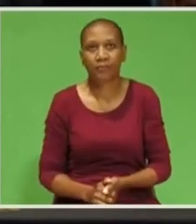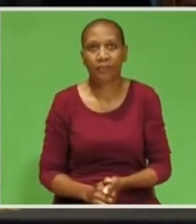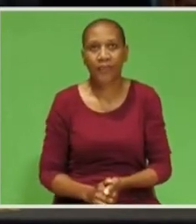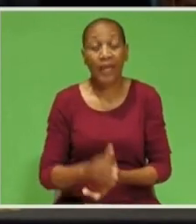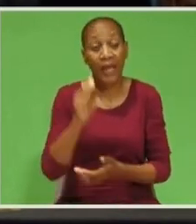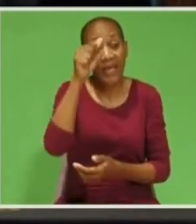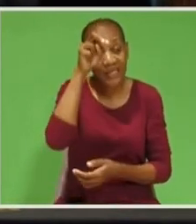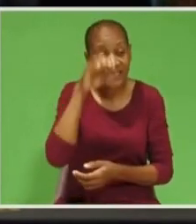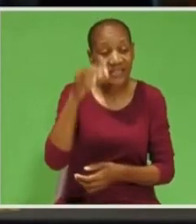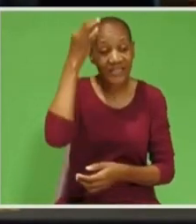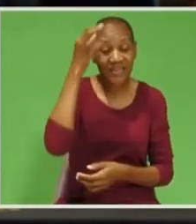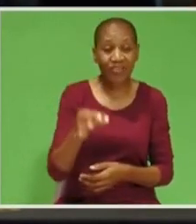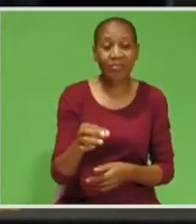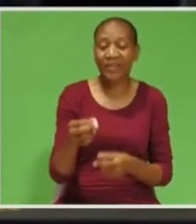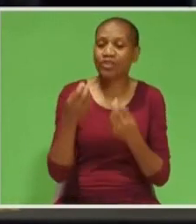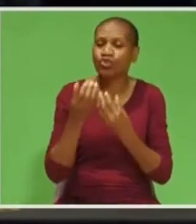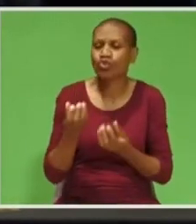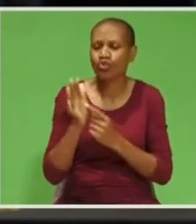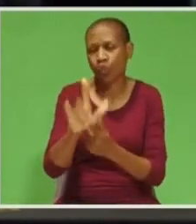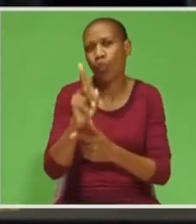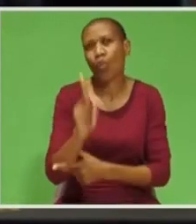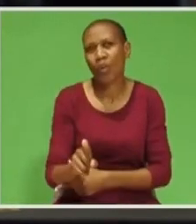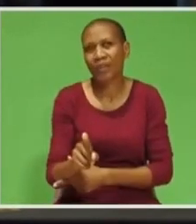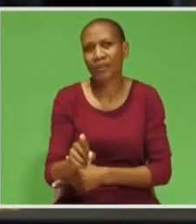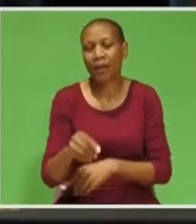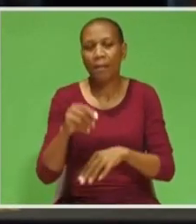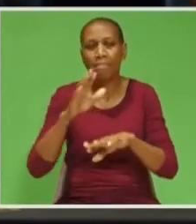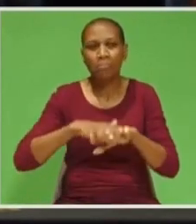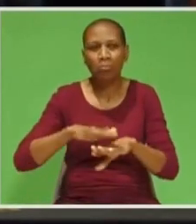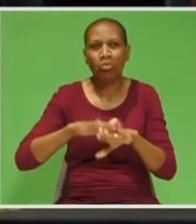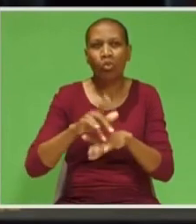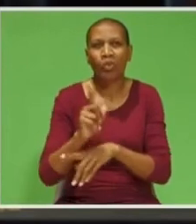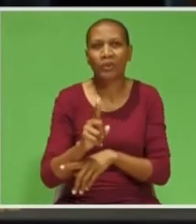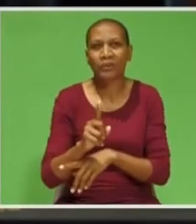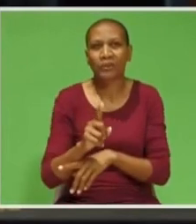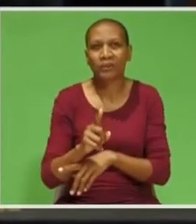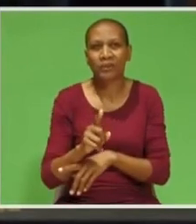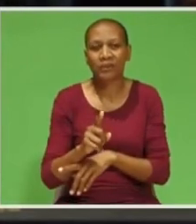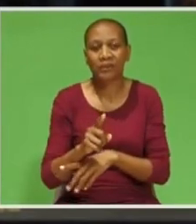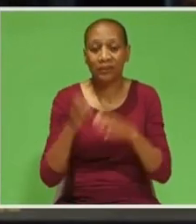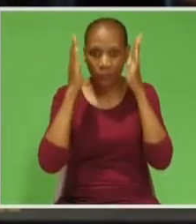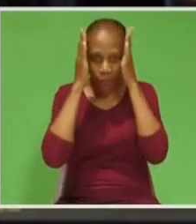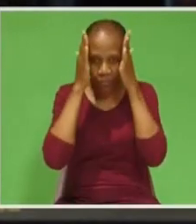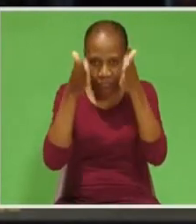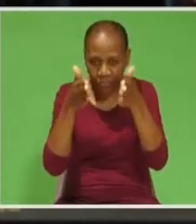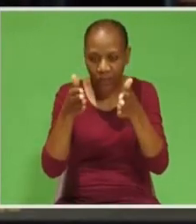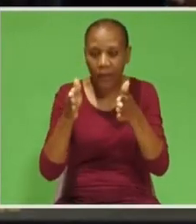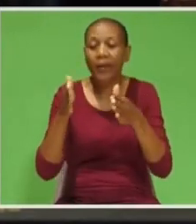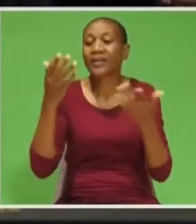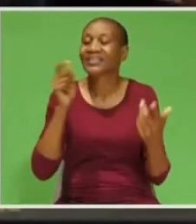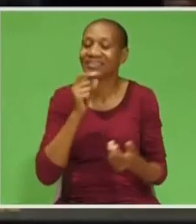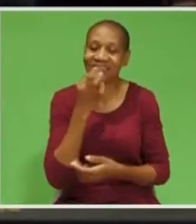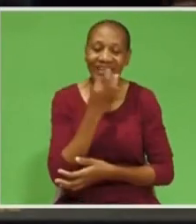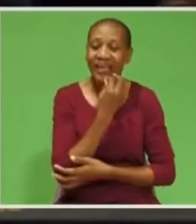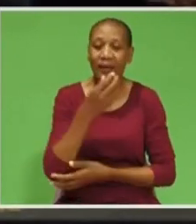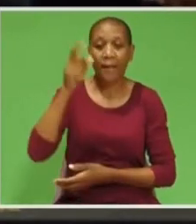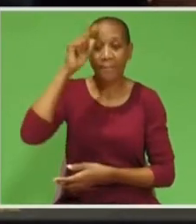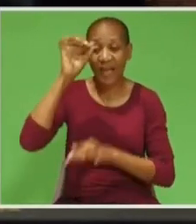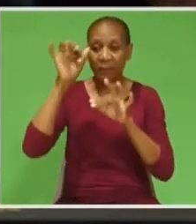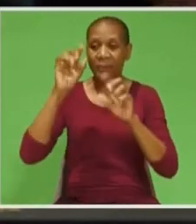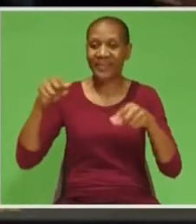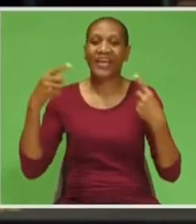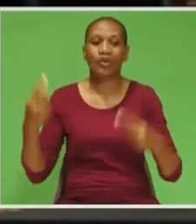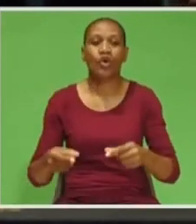government gives credence to unfounded stereotypes that blacks cannot govern